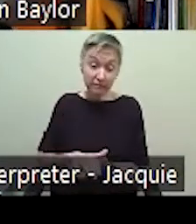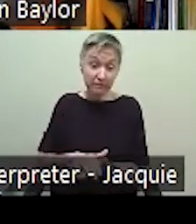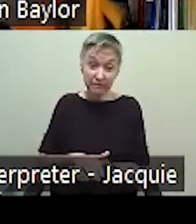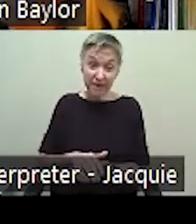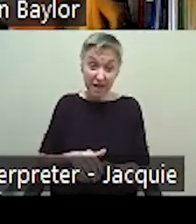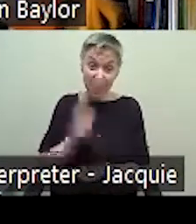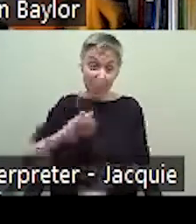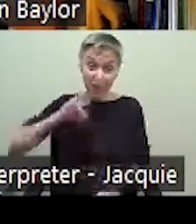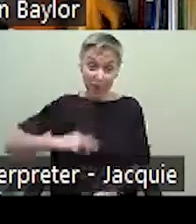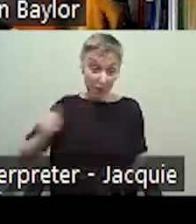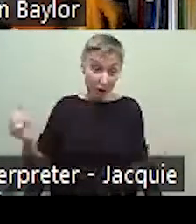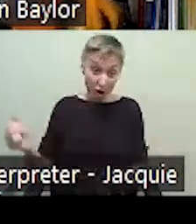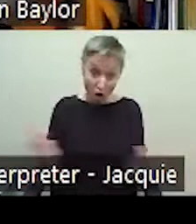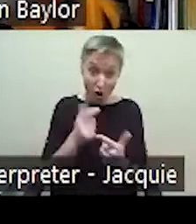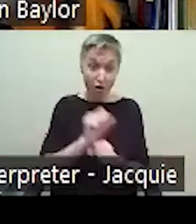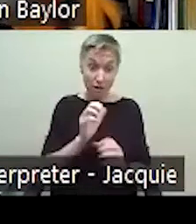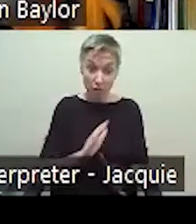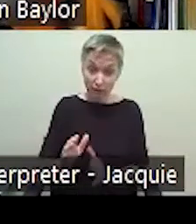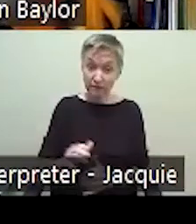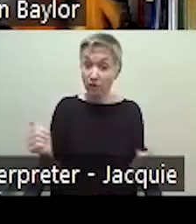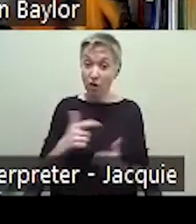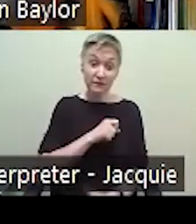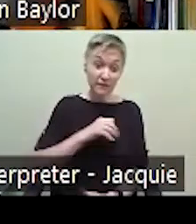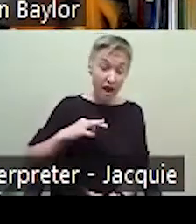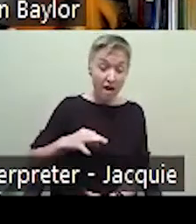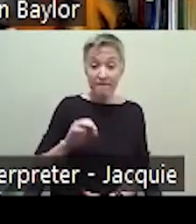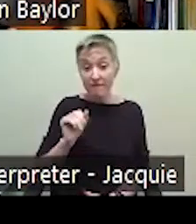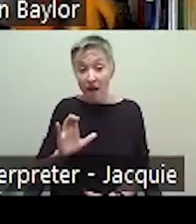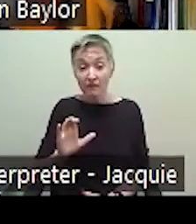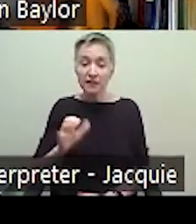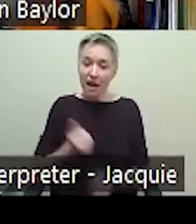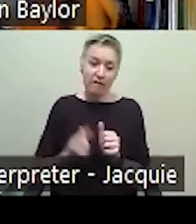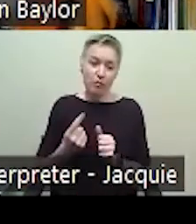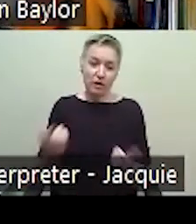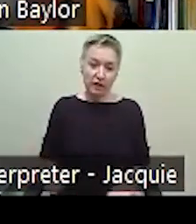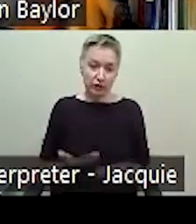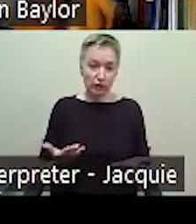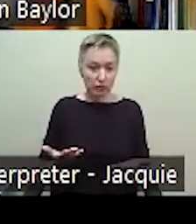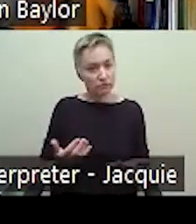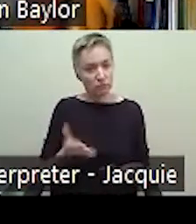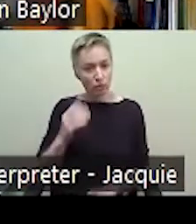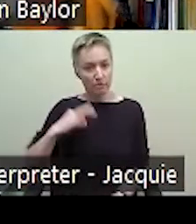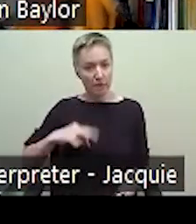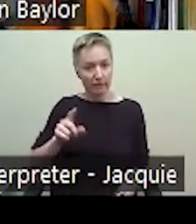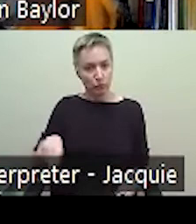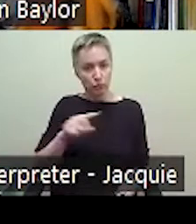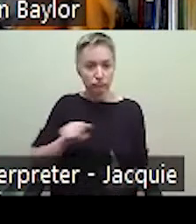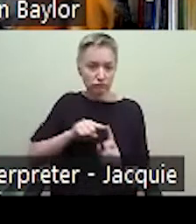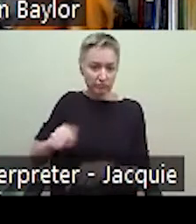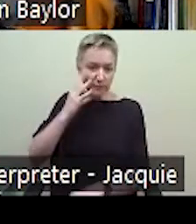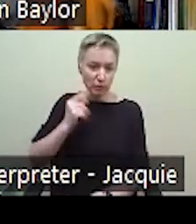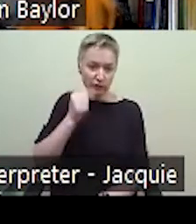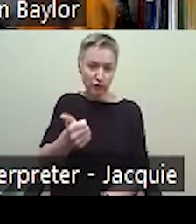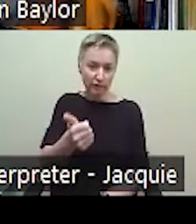all staff, all faculty, you know, to be able to experience this